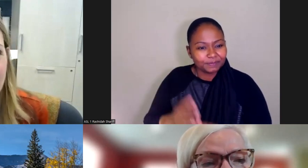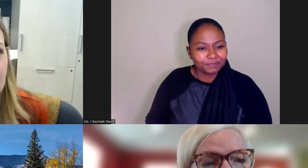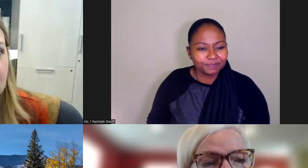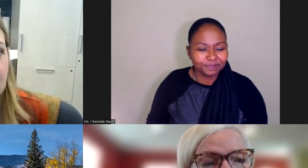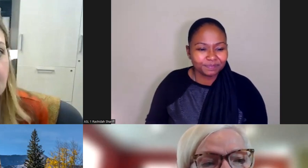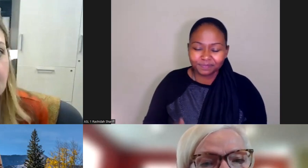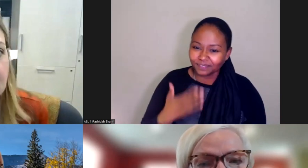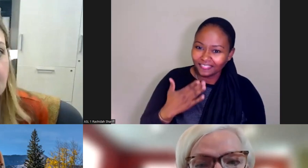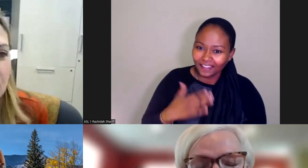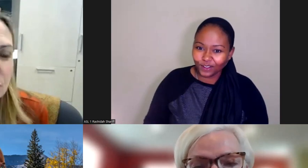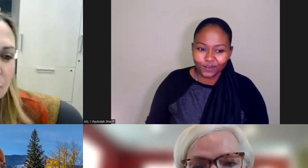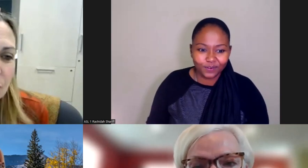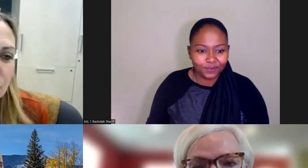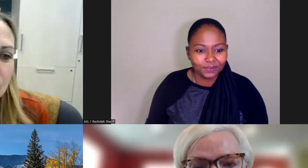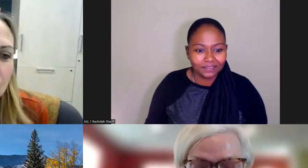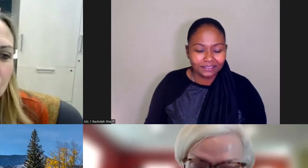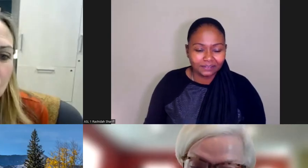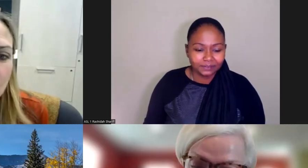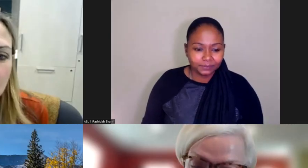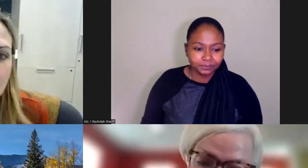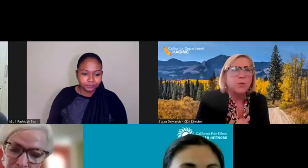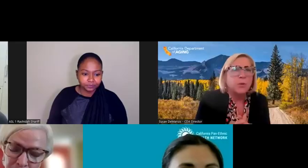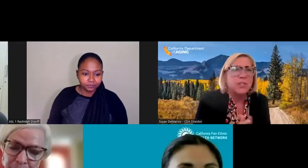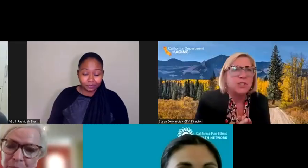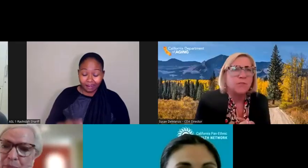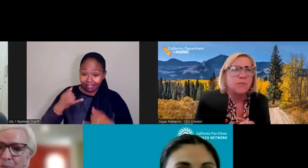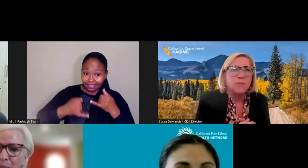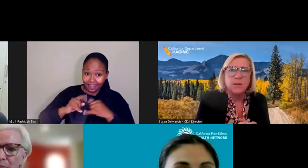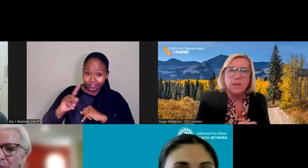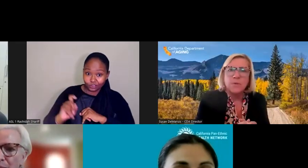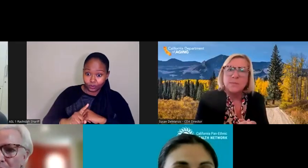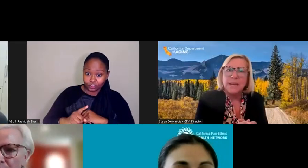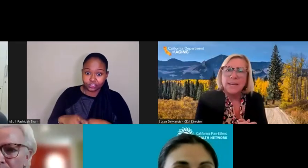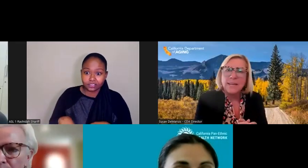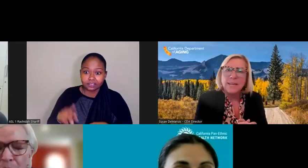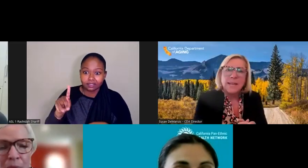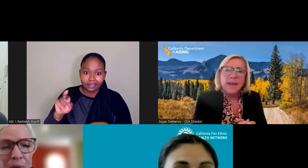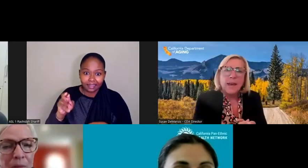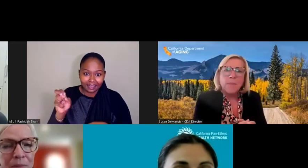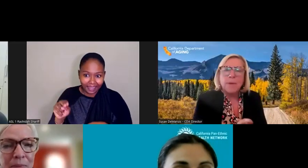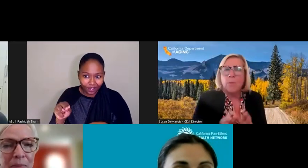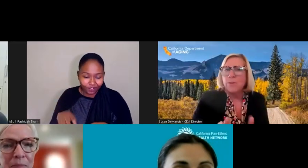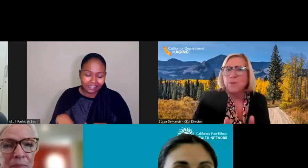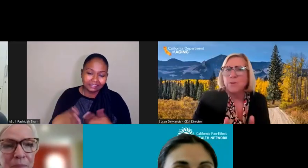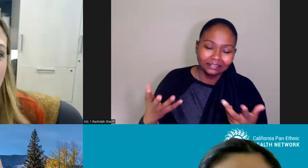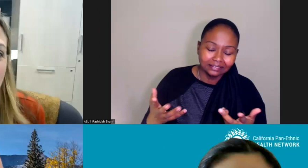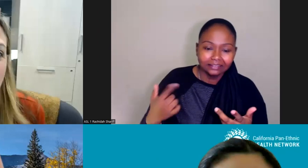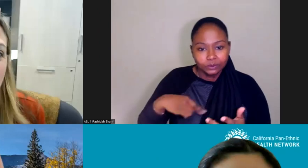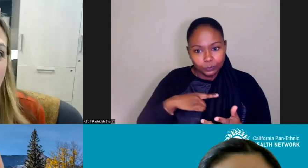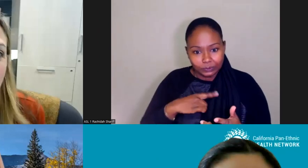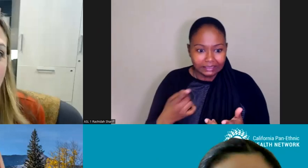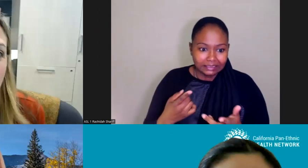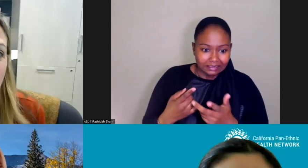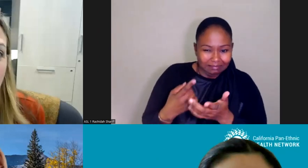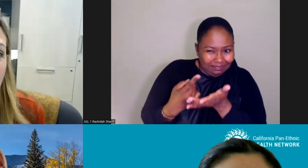Thank you. Thank you for that offer, Nancy. We'll take the final question from Kieran and we debated, um, about whether to put